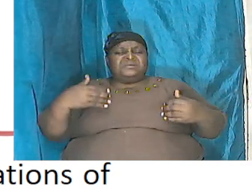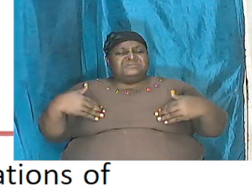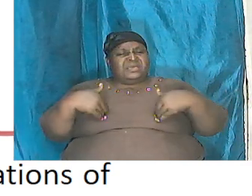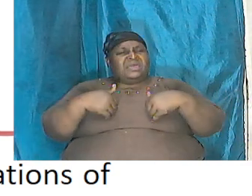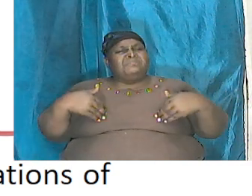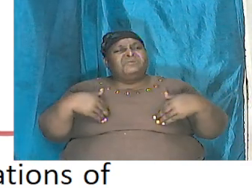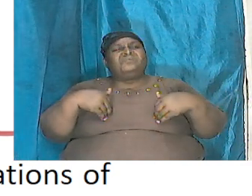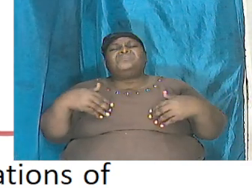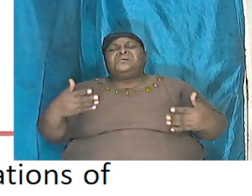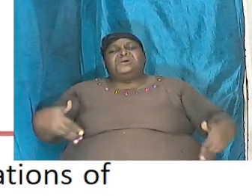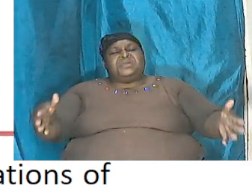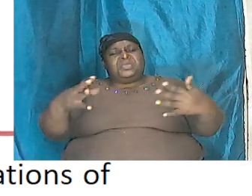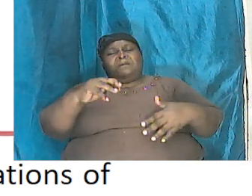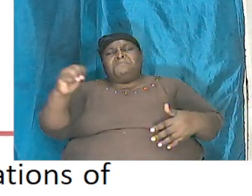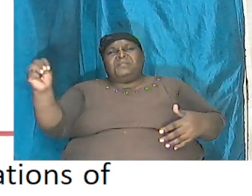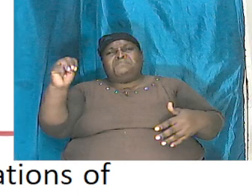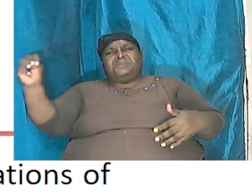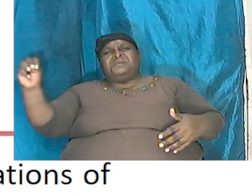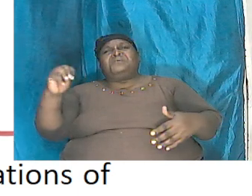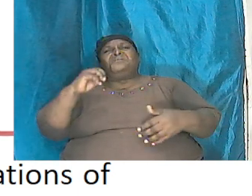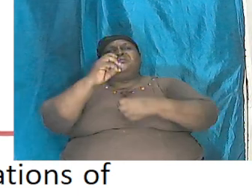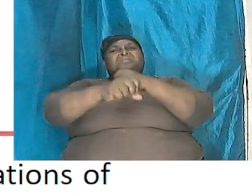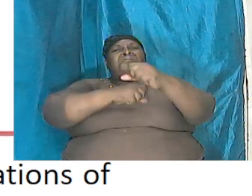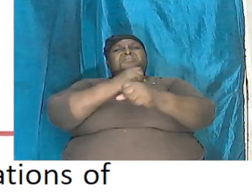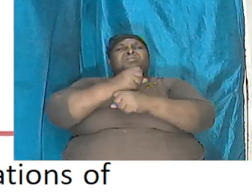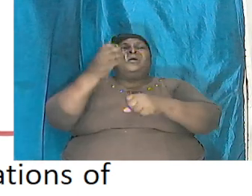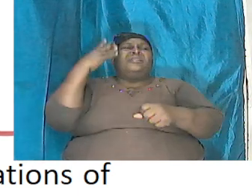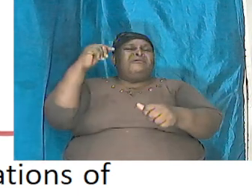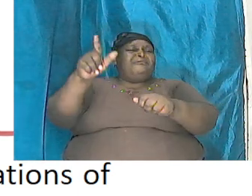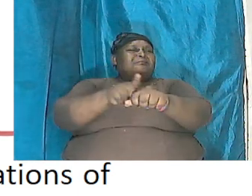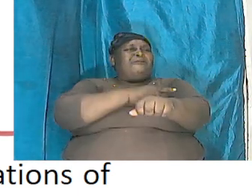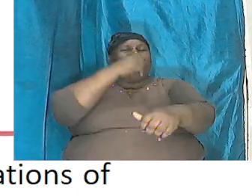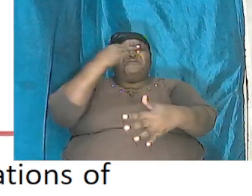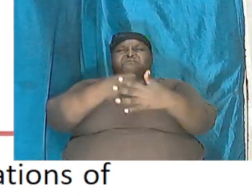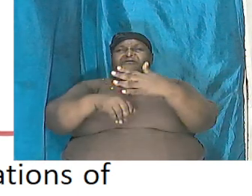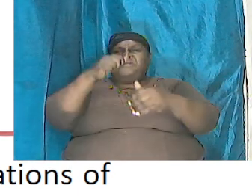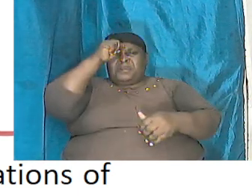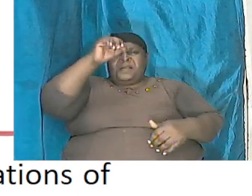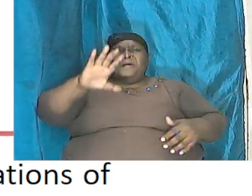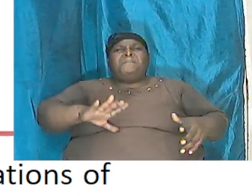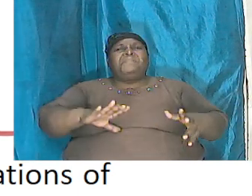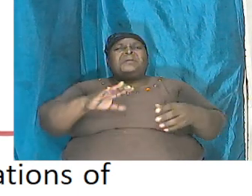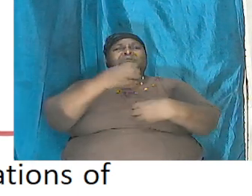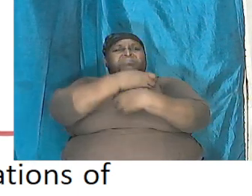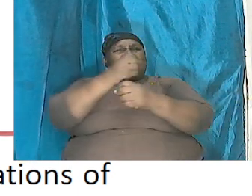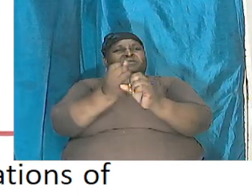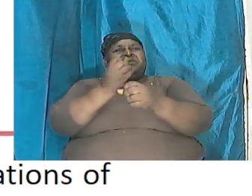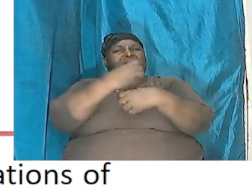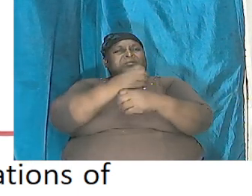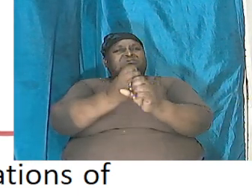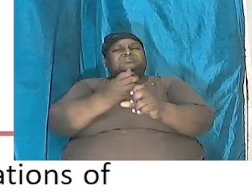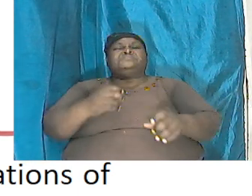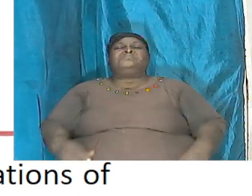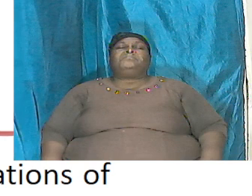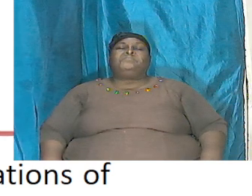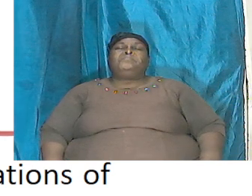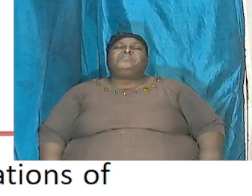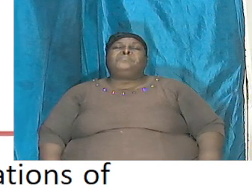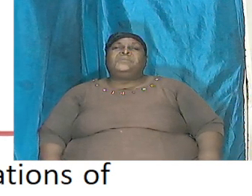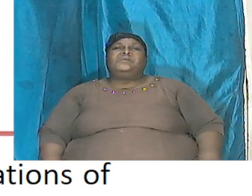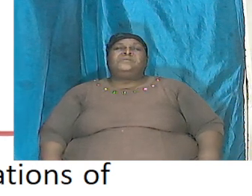millions of years ago and long before men came but I want to ask God one question